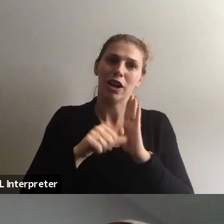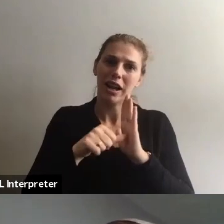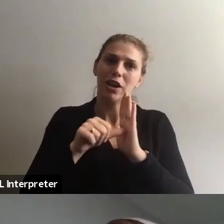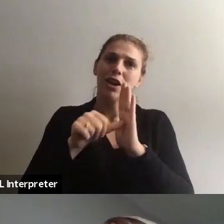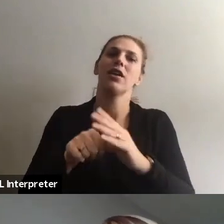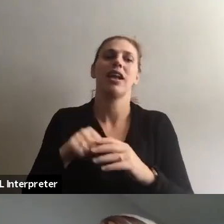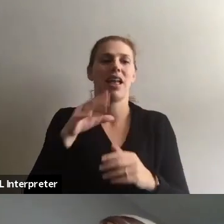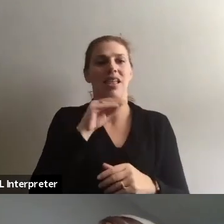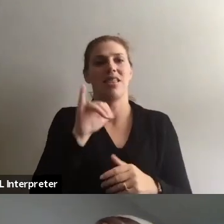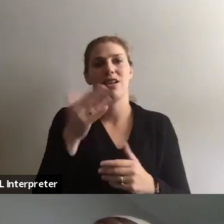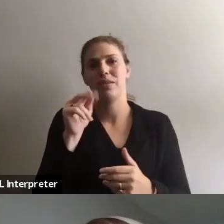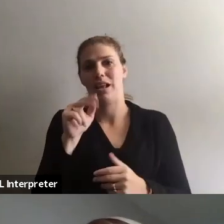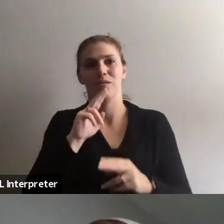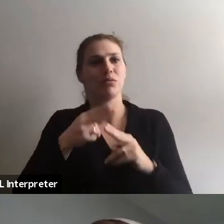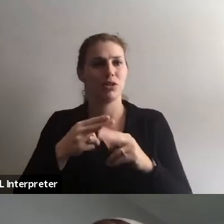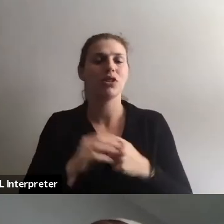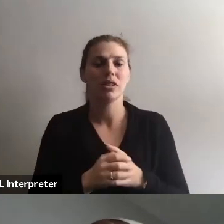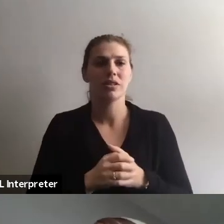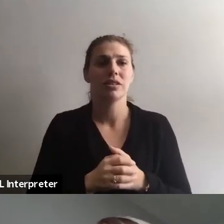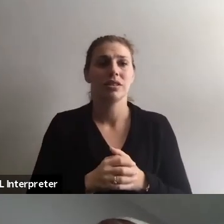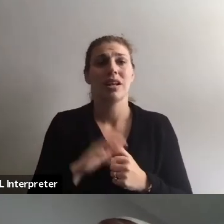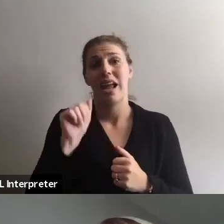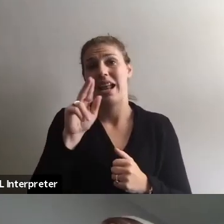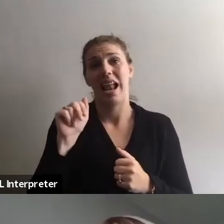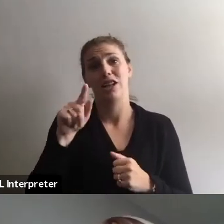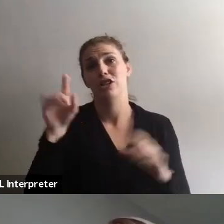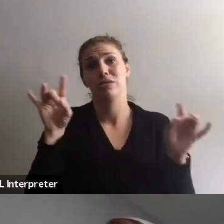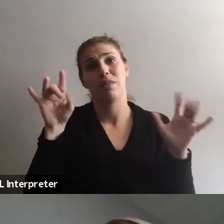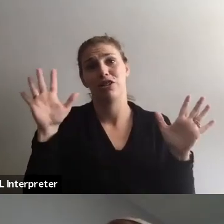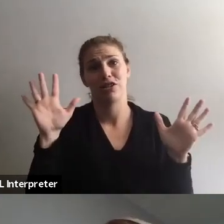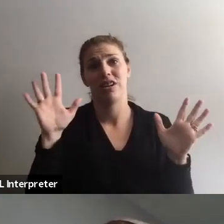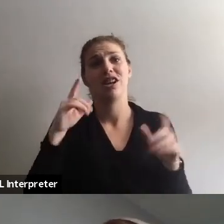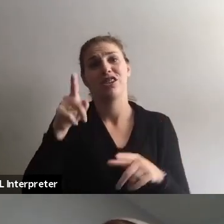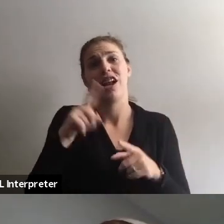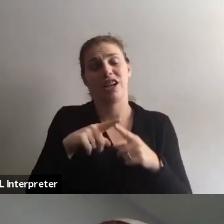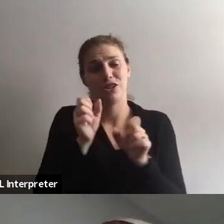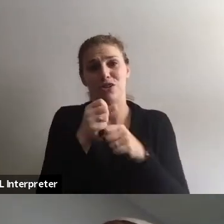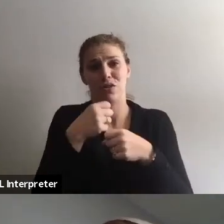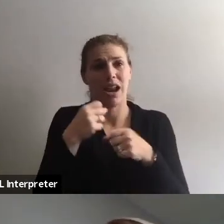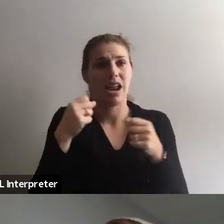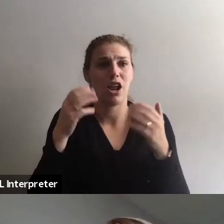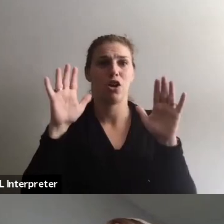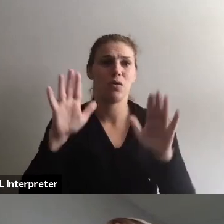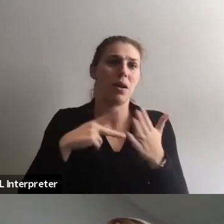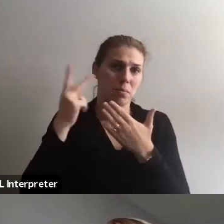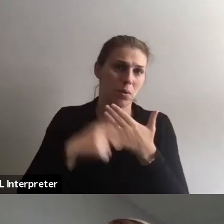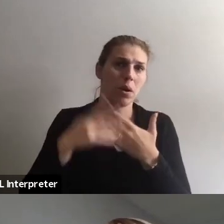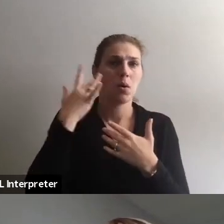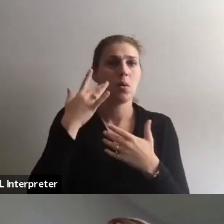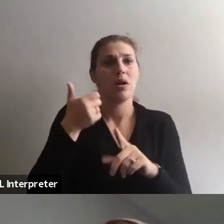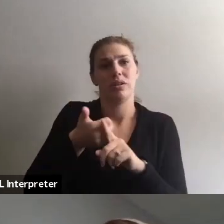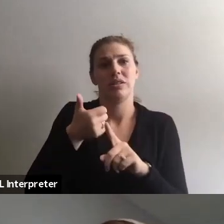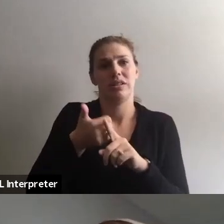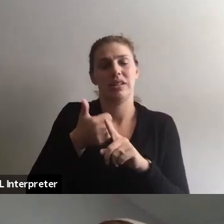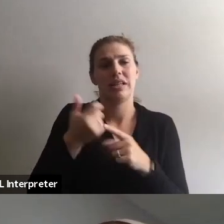iterate. And that's what Anna was talking about. And Anna is magic. She has created such a magical program because she is so